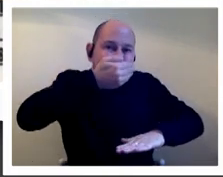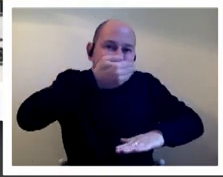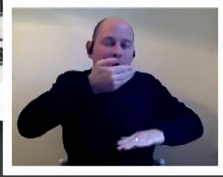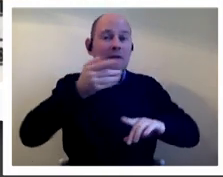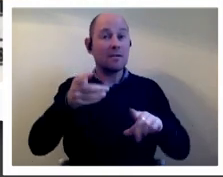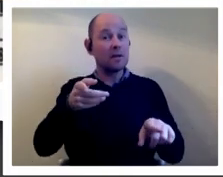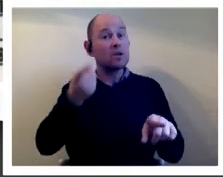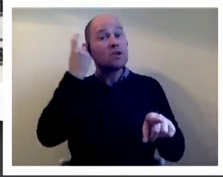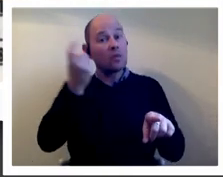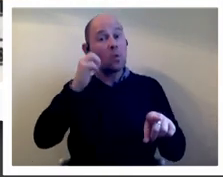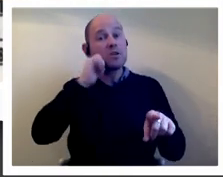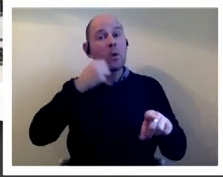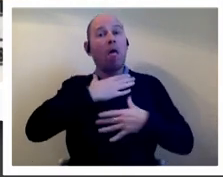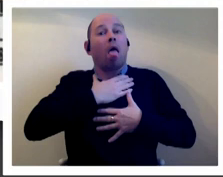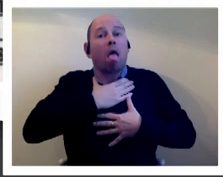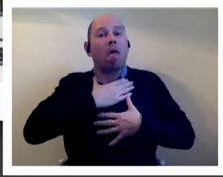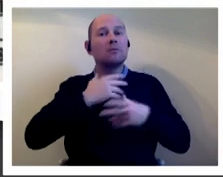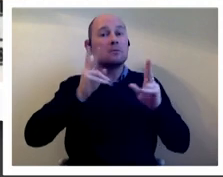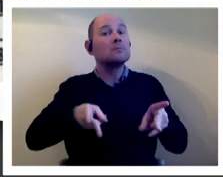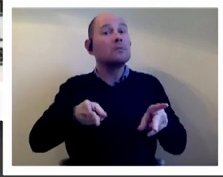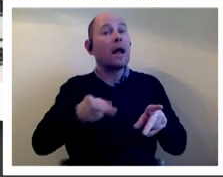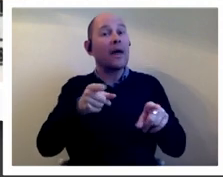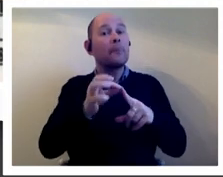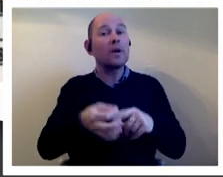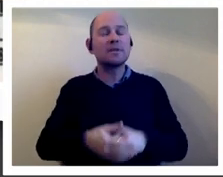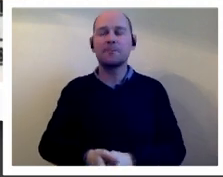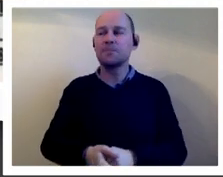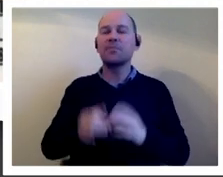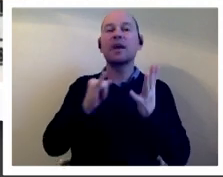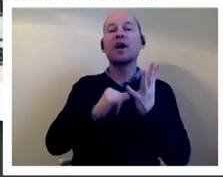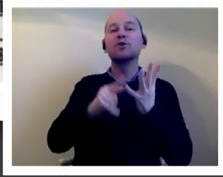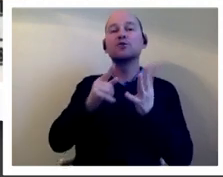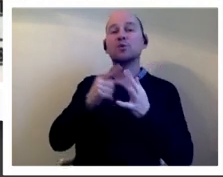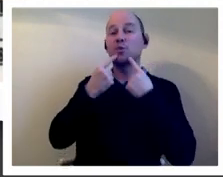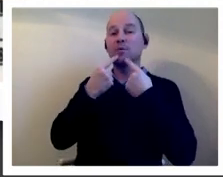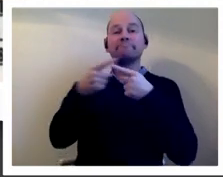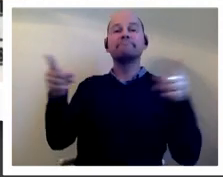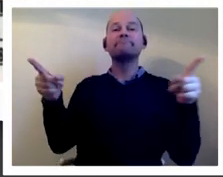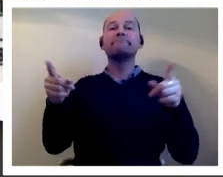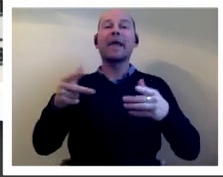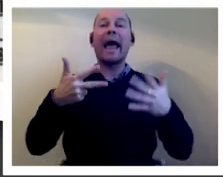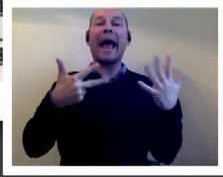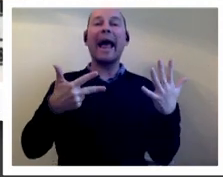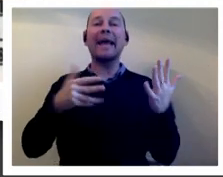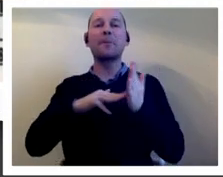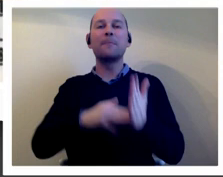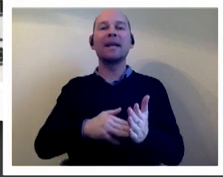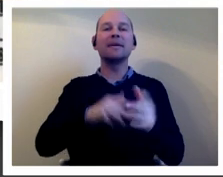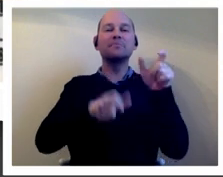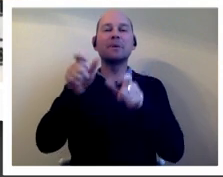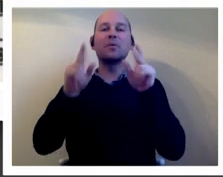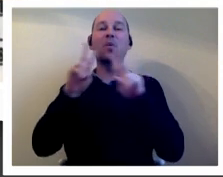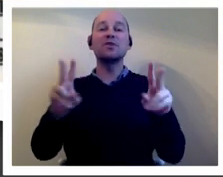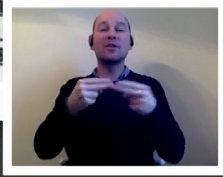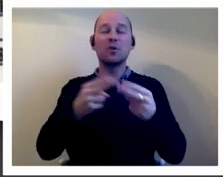that point and meanwhile sue said to the 8 million viewers i do apologize if you're hearing quite a lot of noise